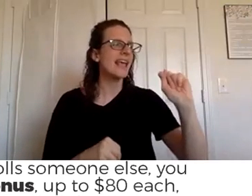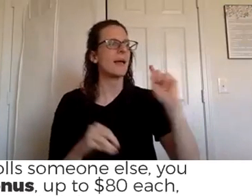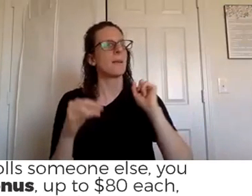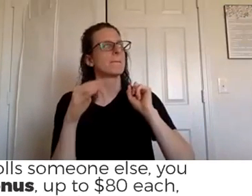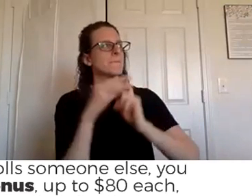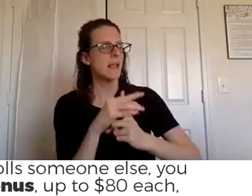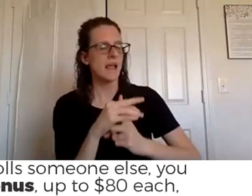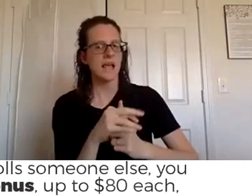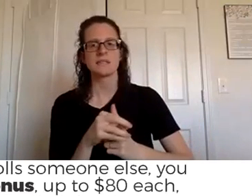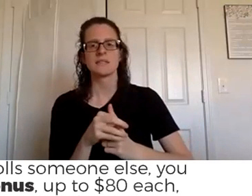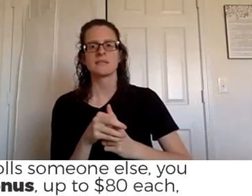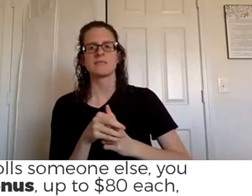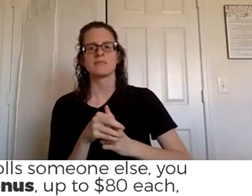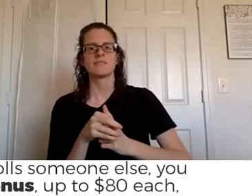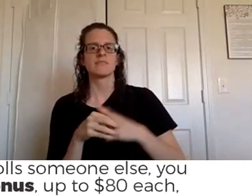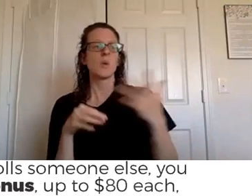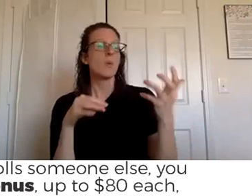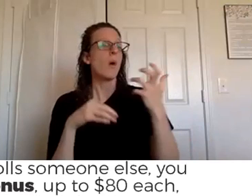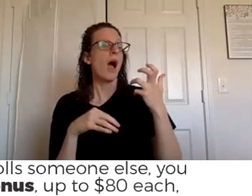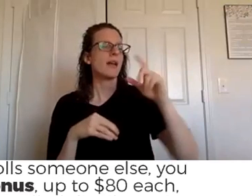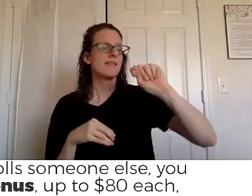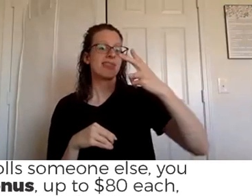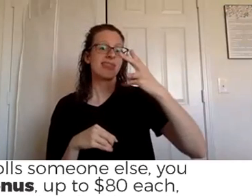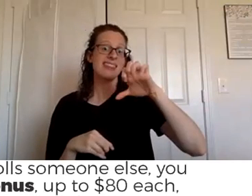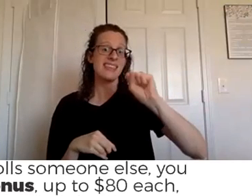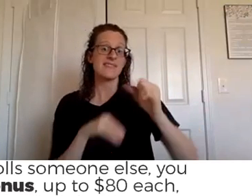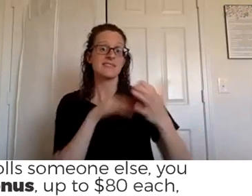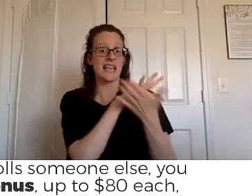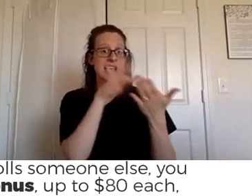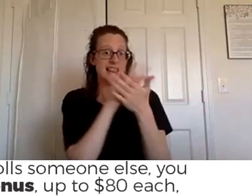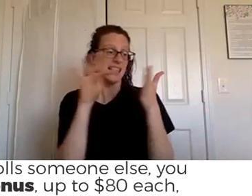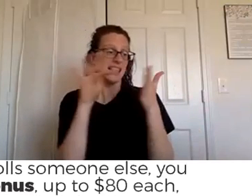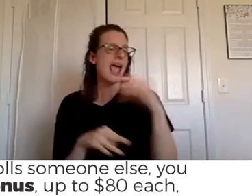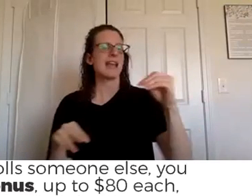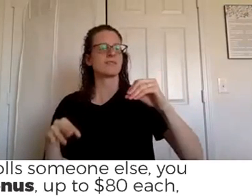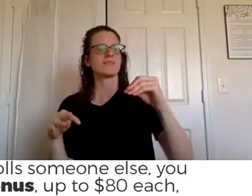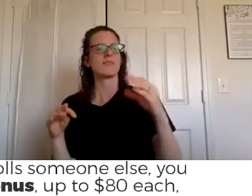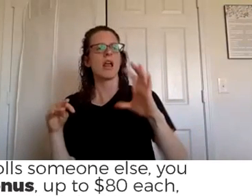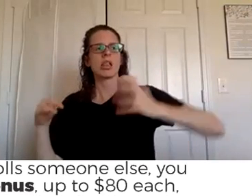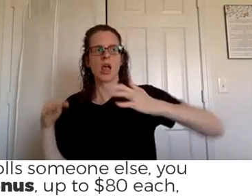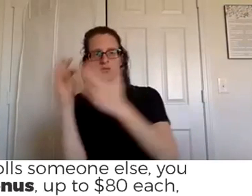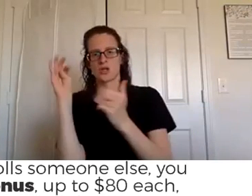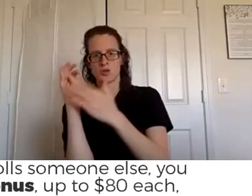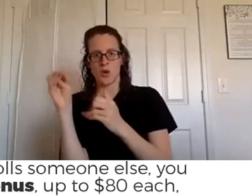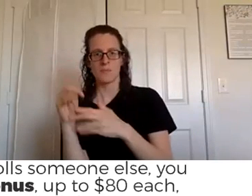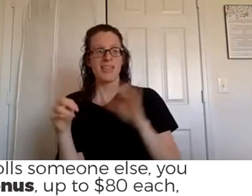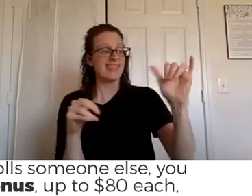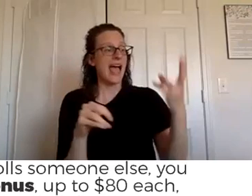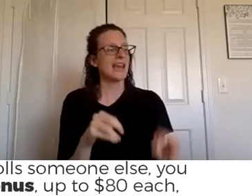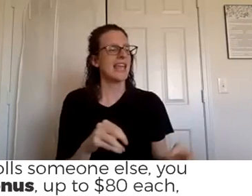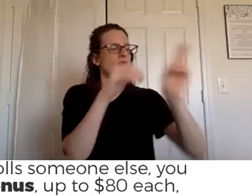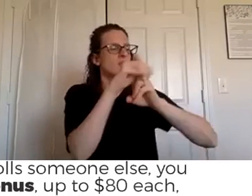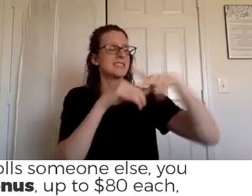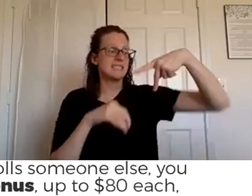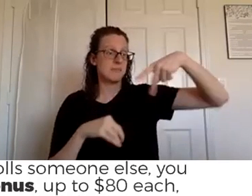kit plus they also want some thieves cleaner and maybe some thieves laundry soap well that increases the pv